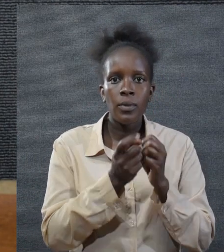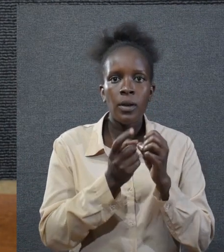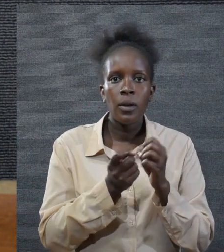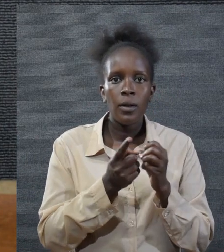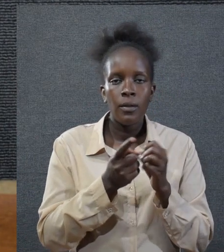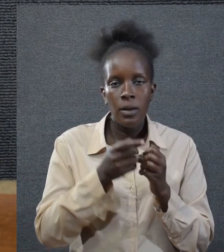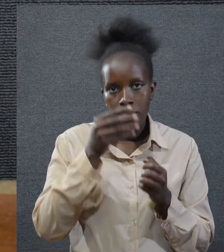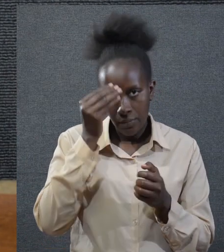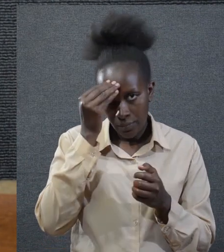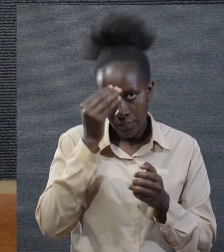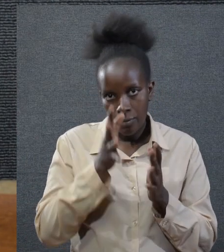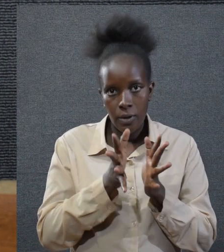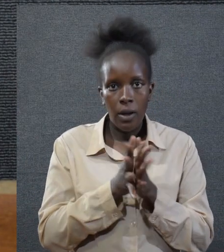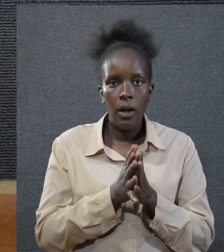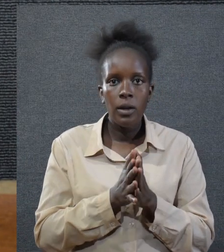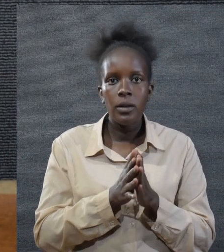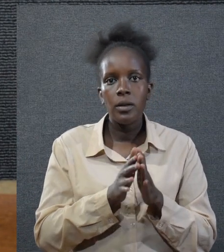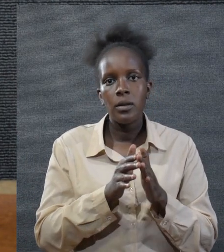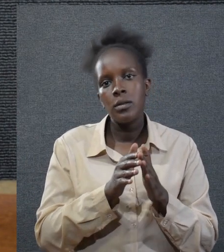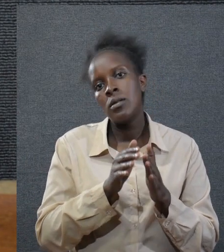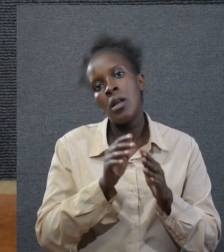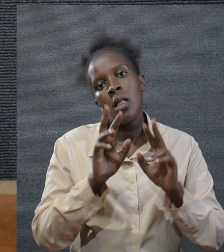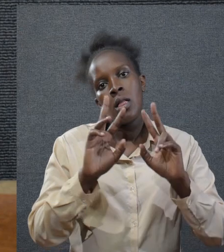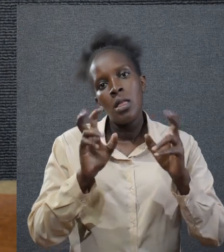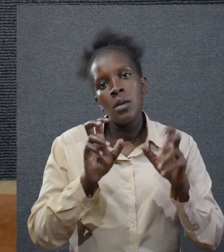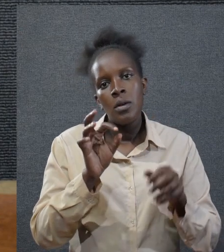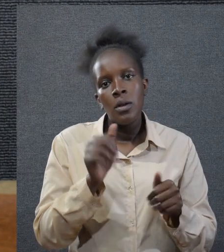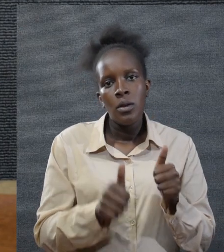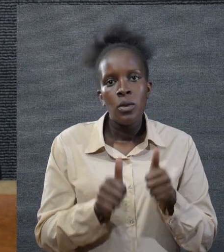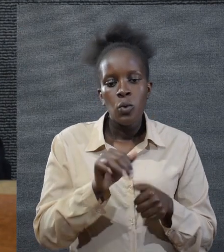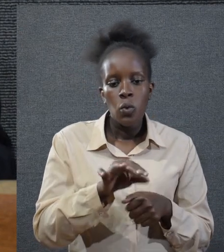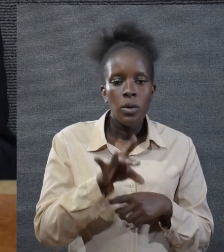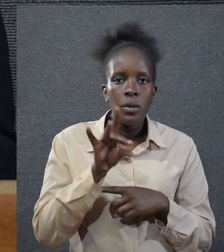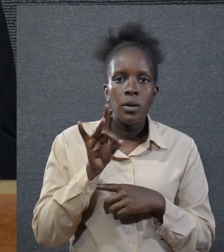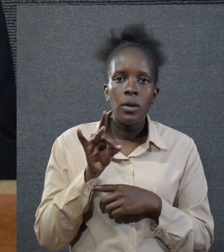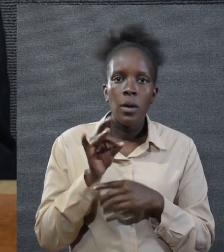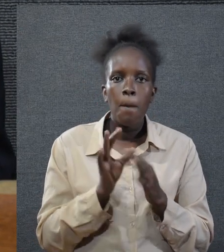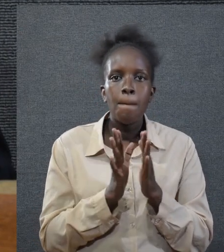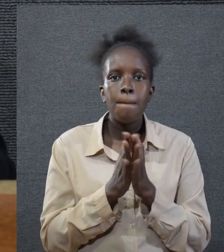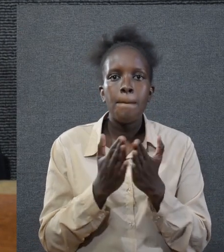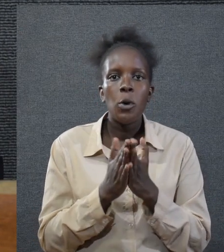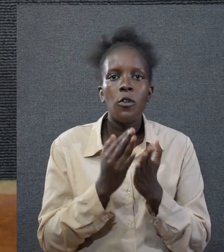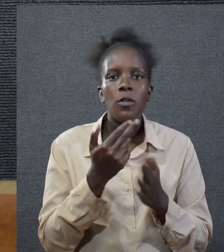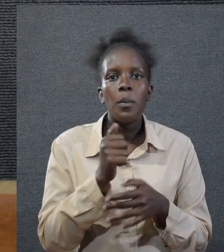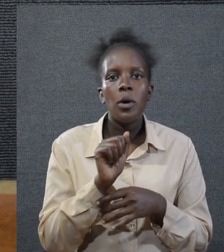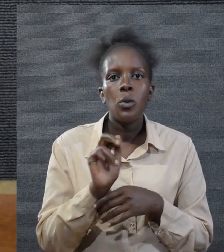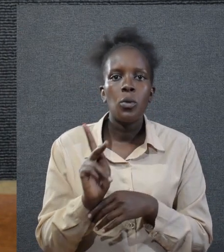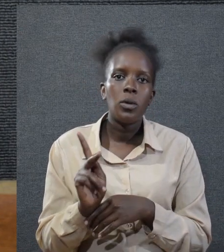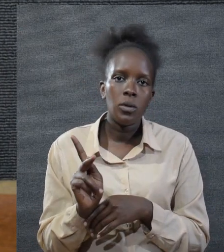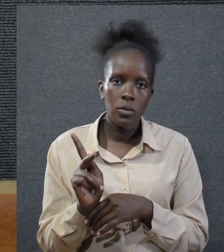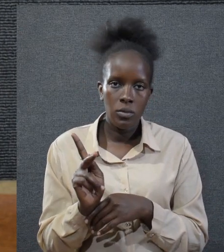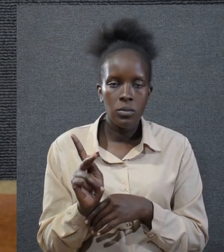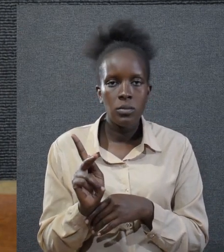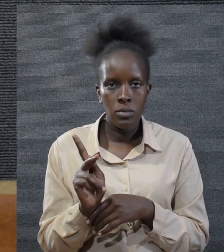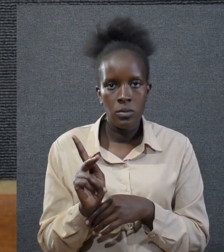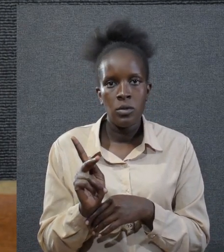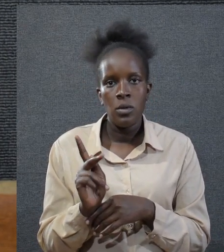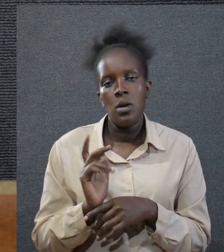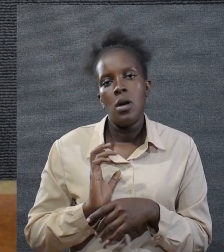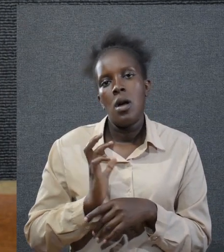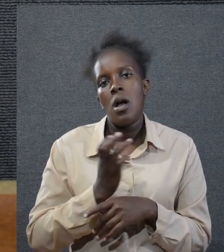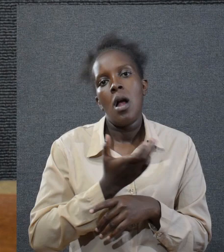11 teachings and sub-themes that were derived from the book of